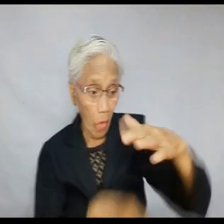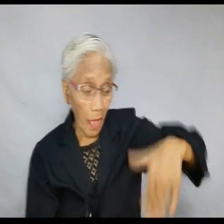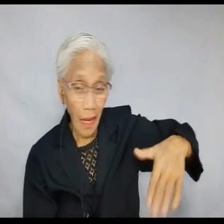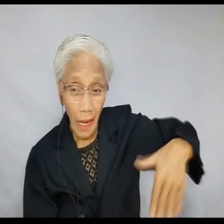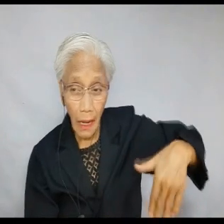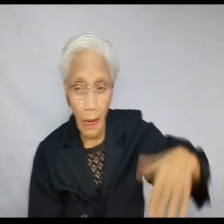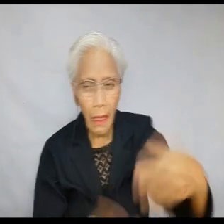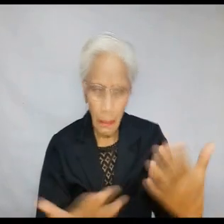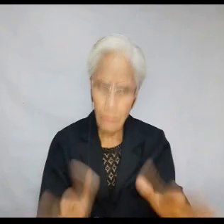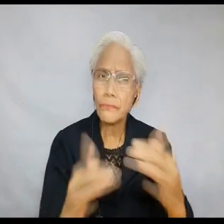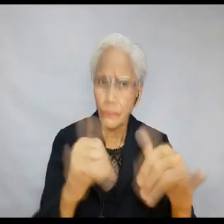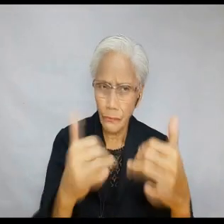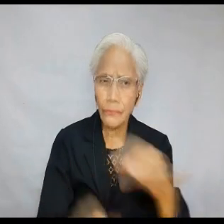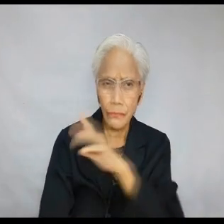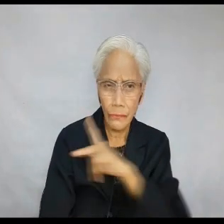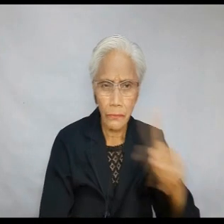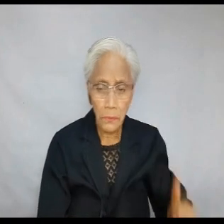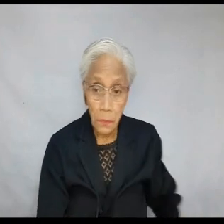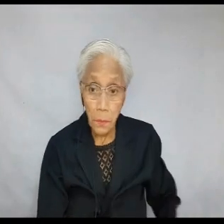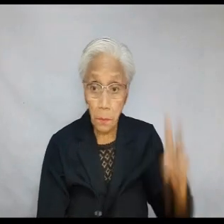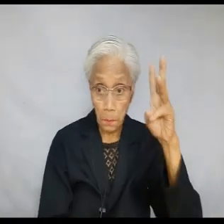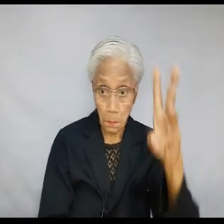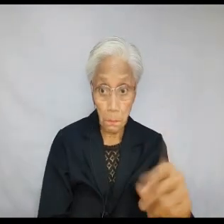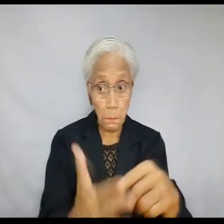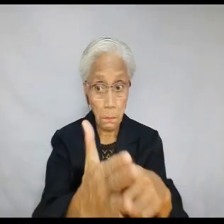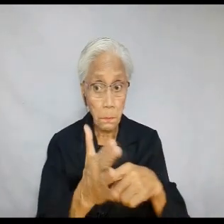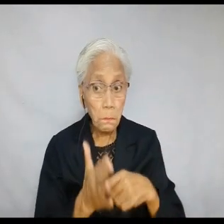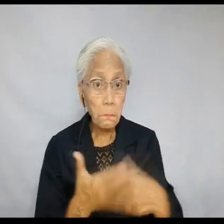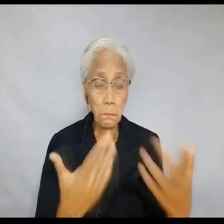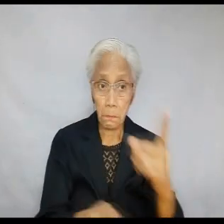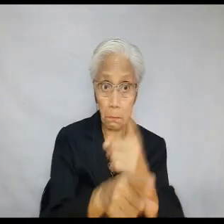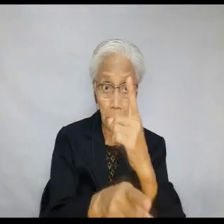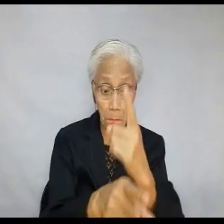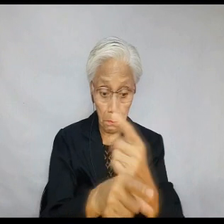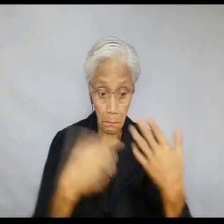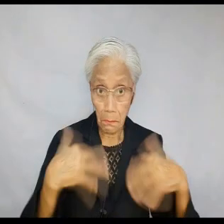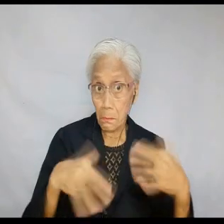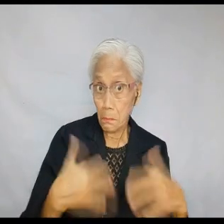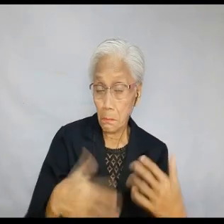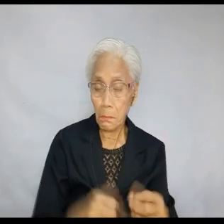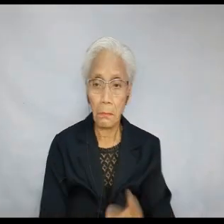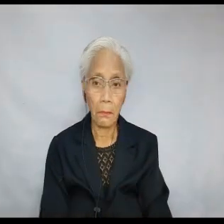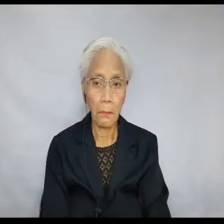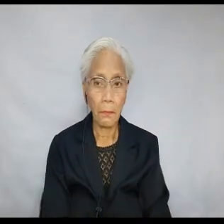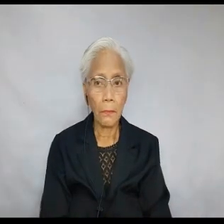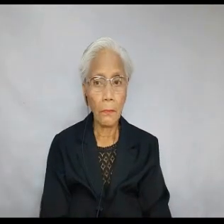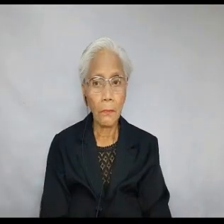Whether we are an early bird or a latecomer, the king would still demand our proper garments of faith, hope, and love.